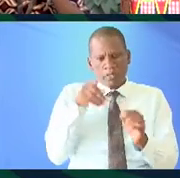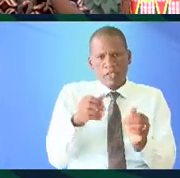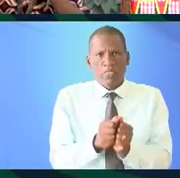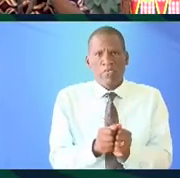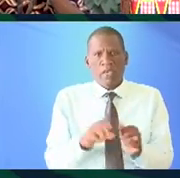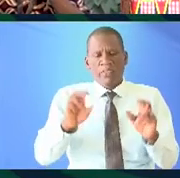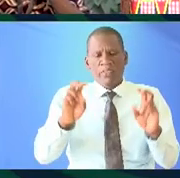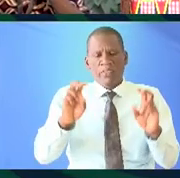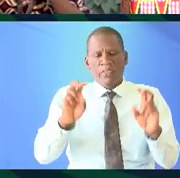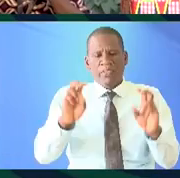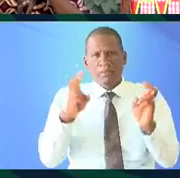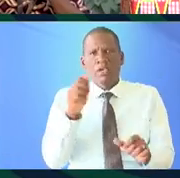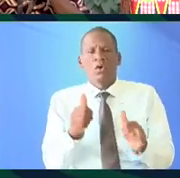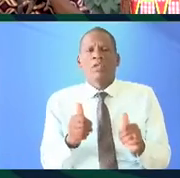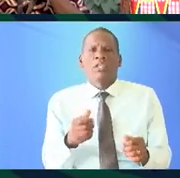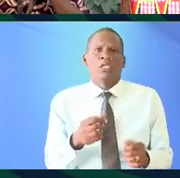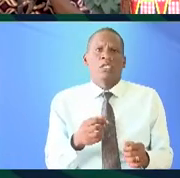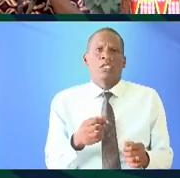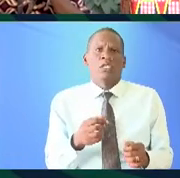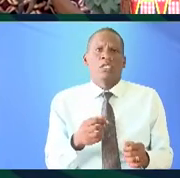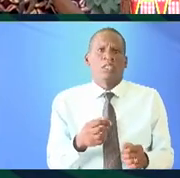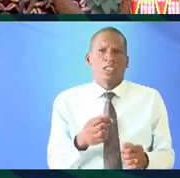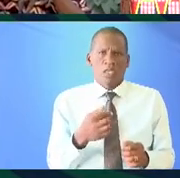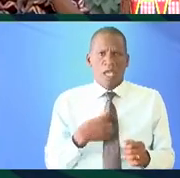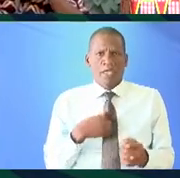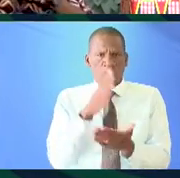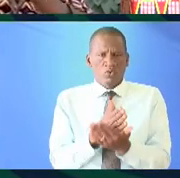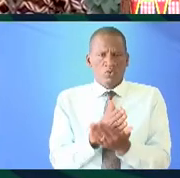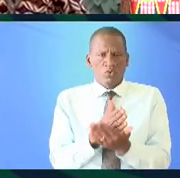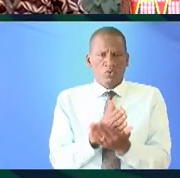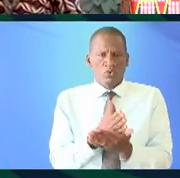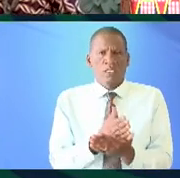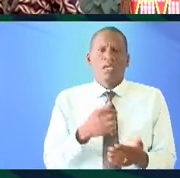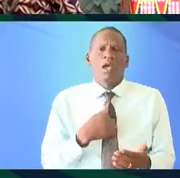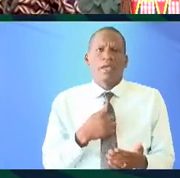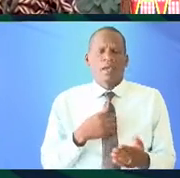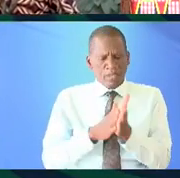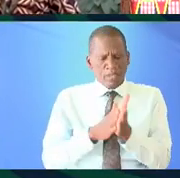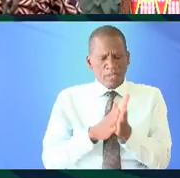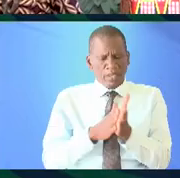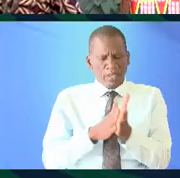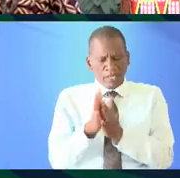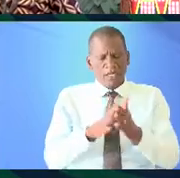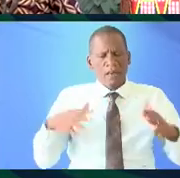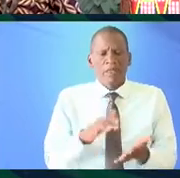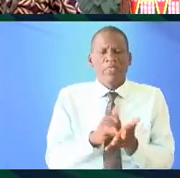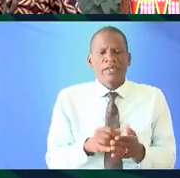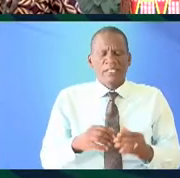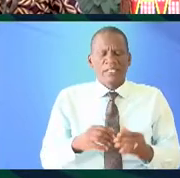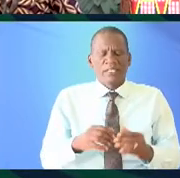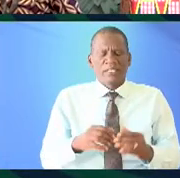a pet subject I you know really really really passionate about and